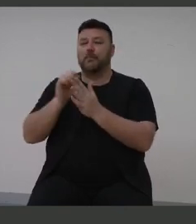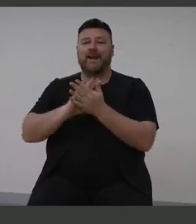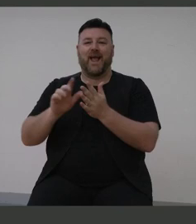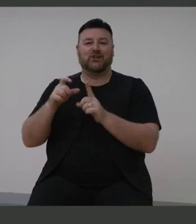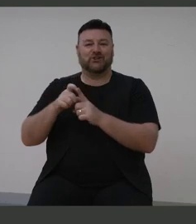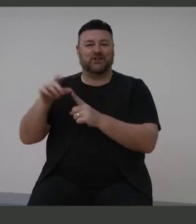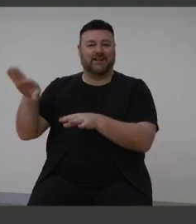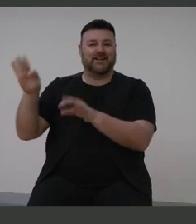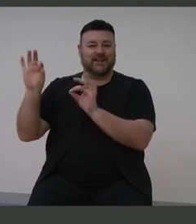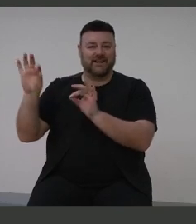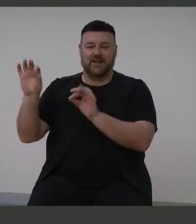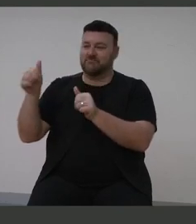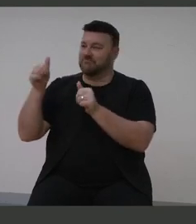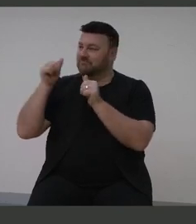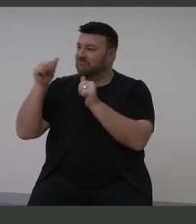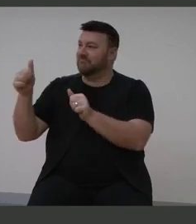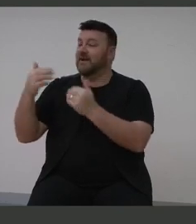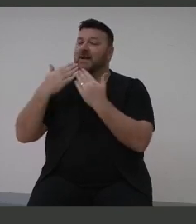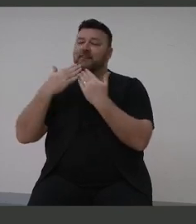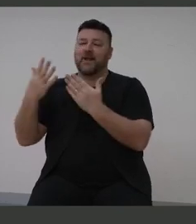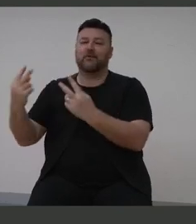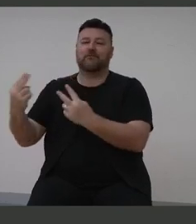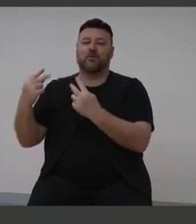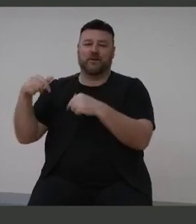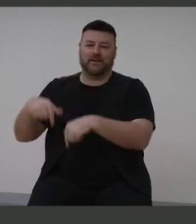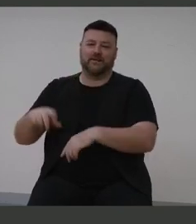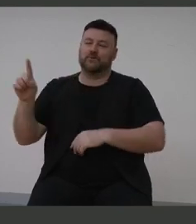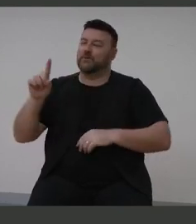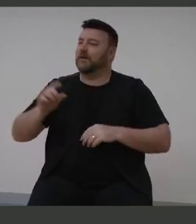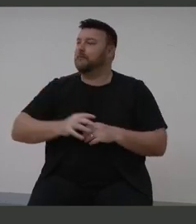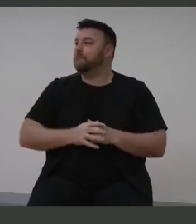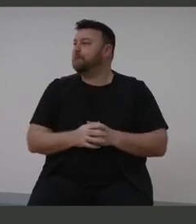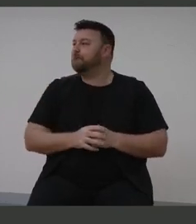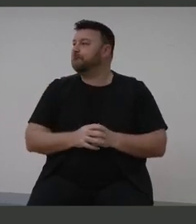respect. That's so good to see. And thanks for coming along and welcome to see you today.